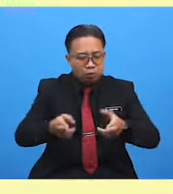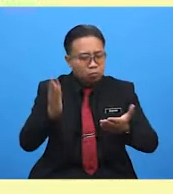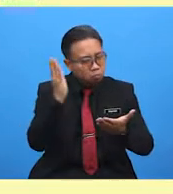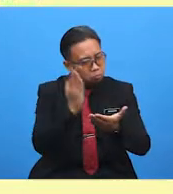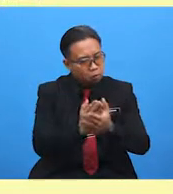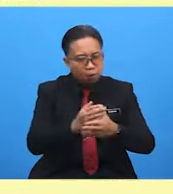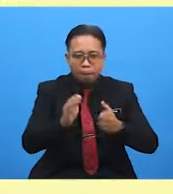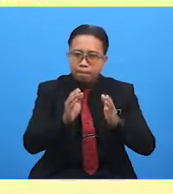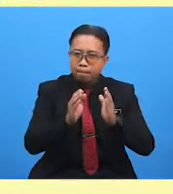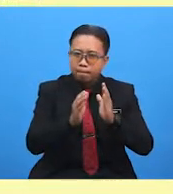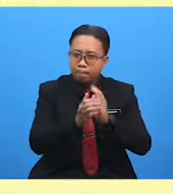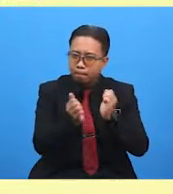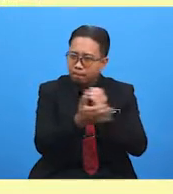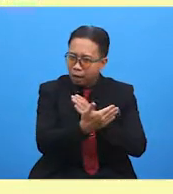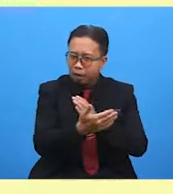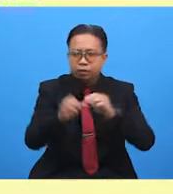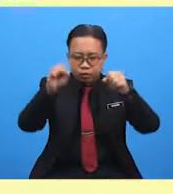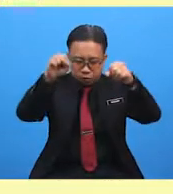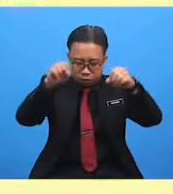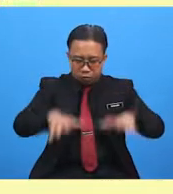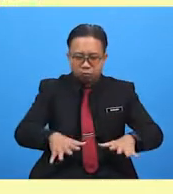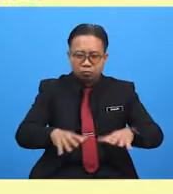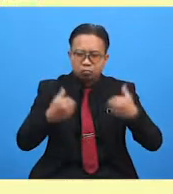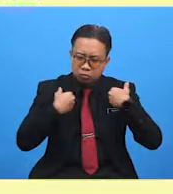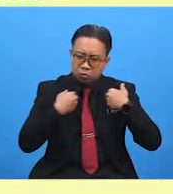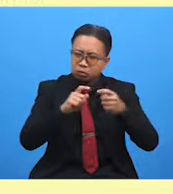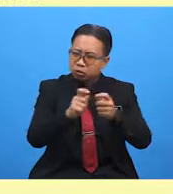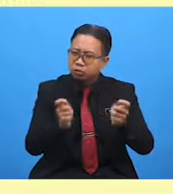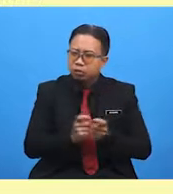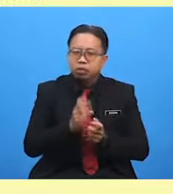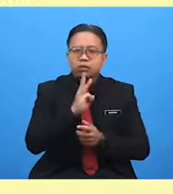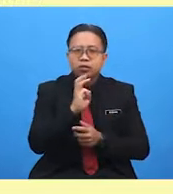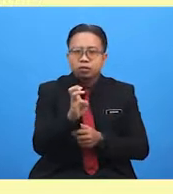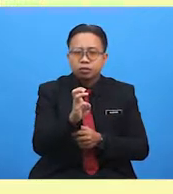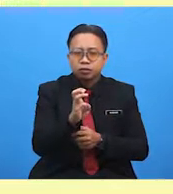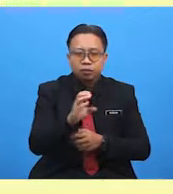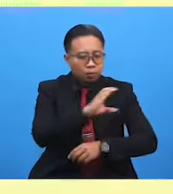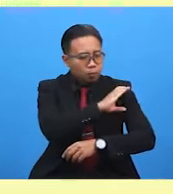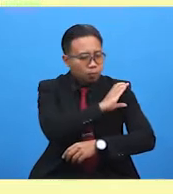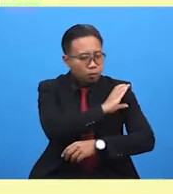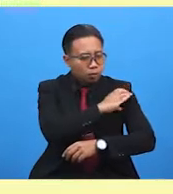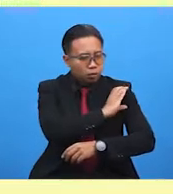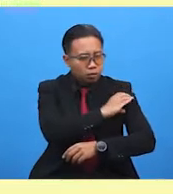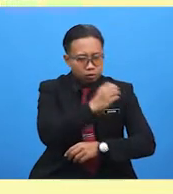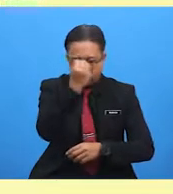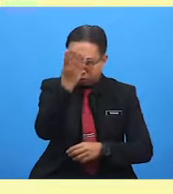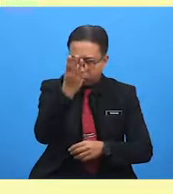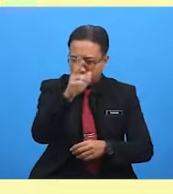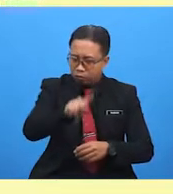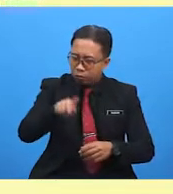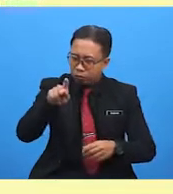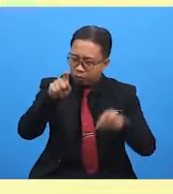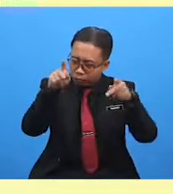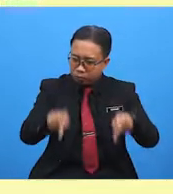while other roads are very icy. The police have asked people not to travel by car if their journey